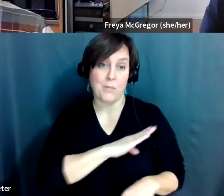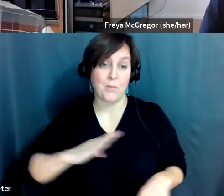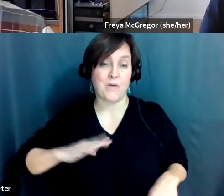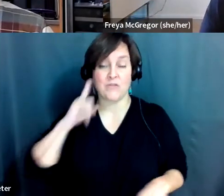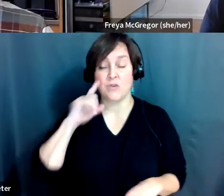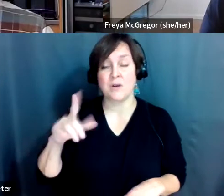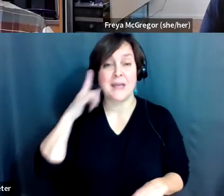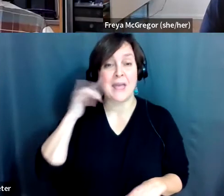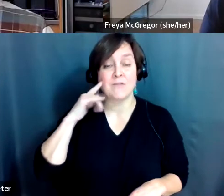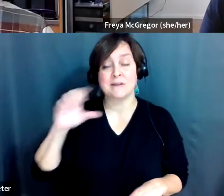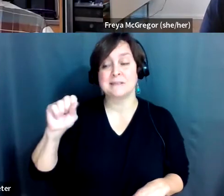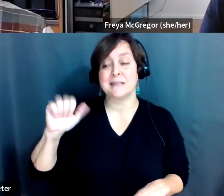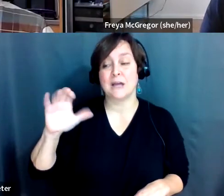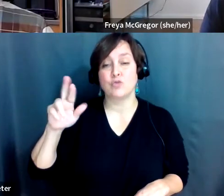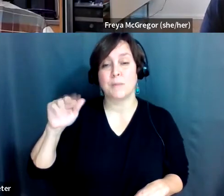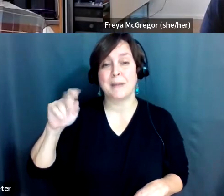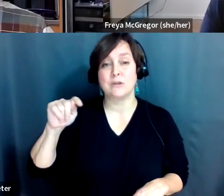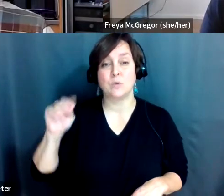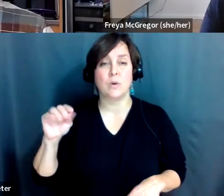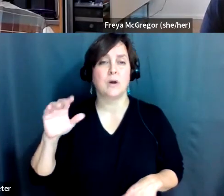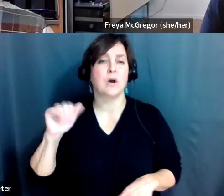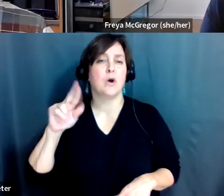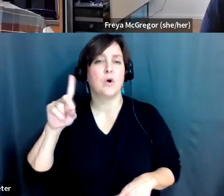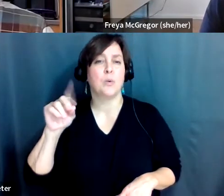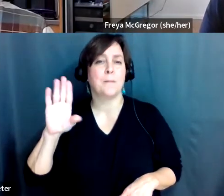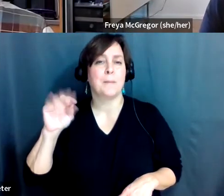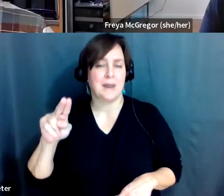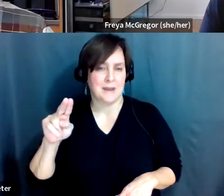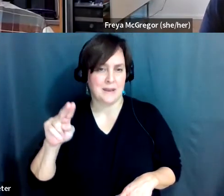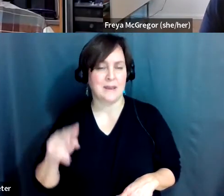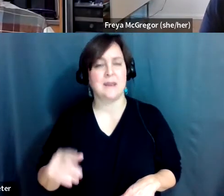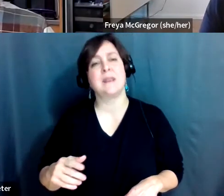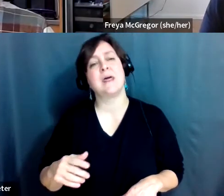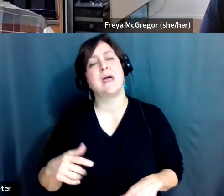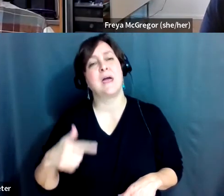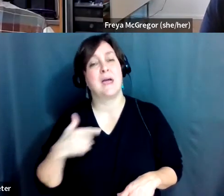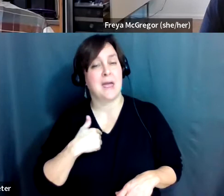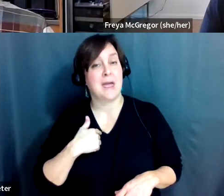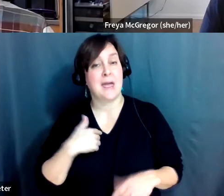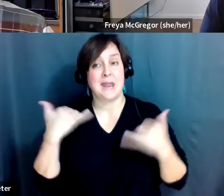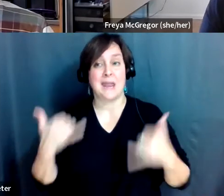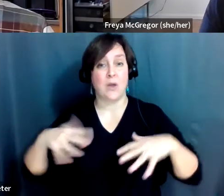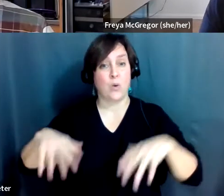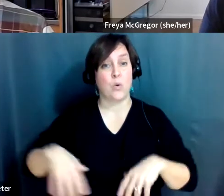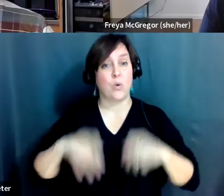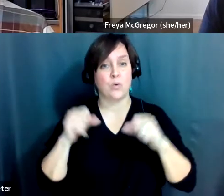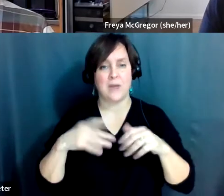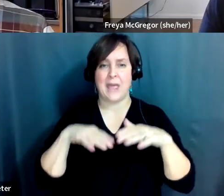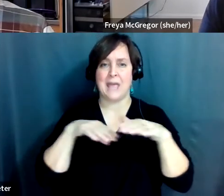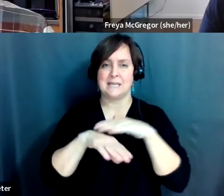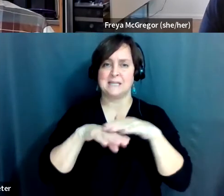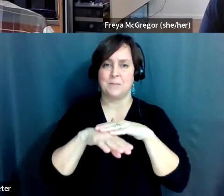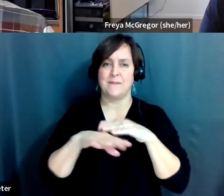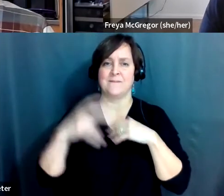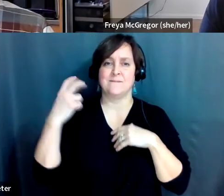and I am conducting accessible field trips. And as part of